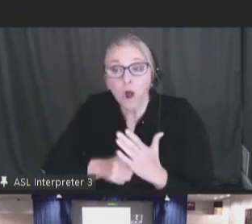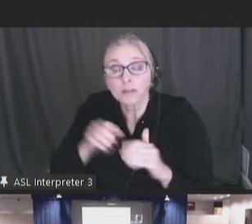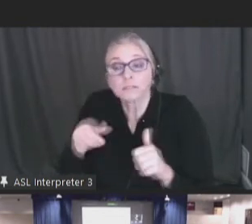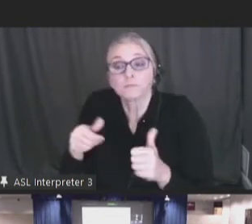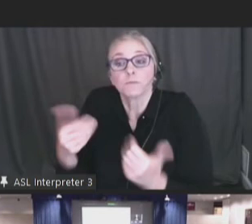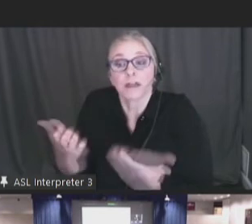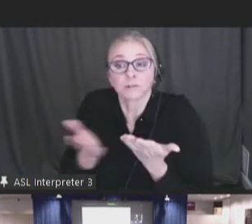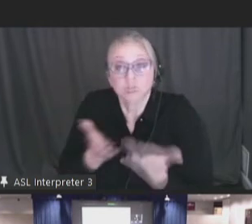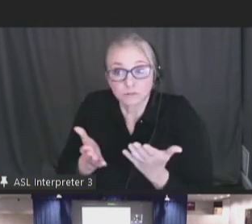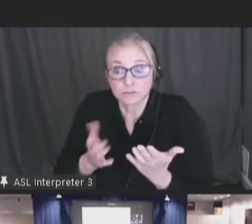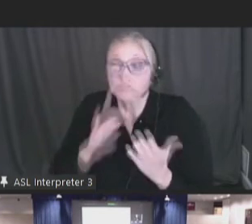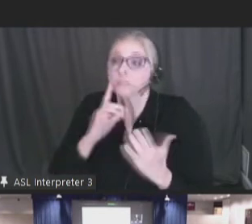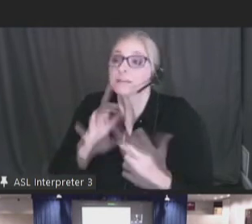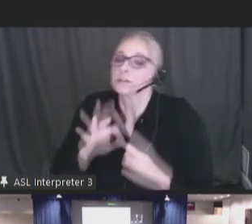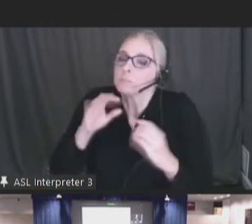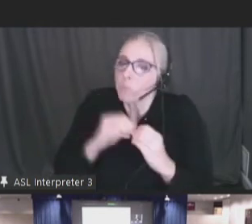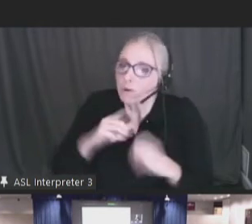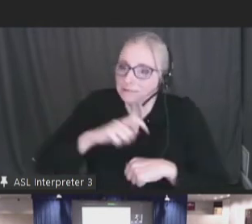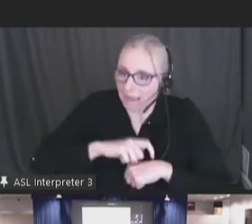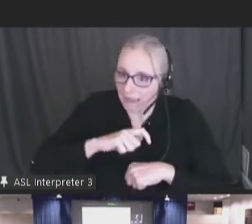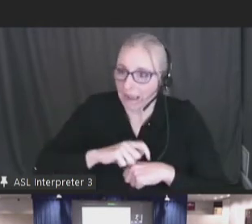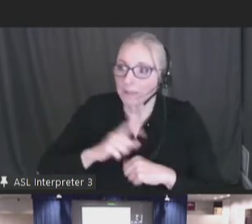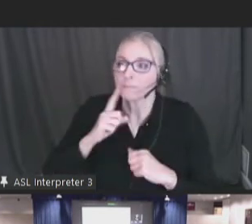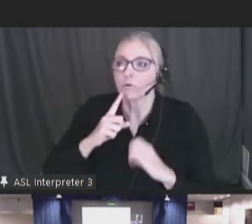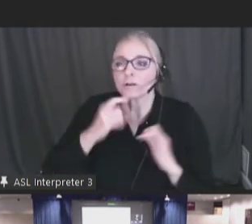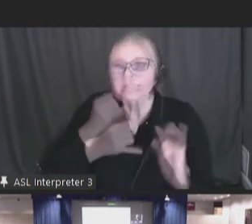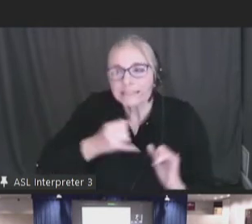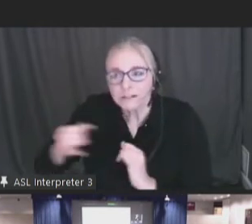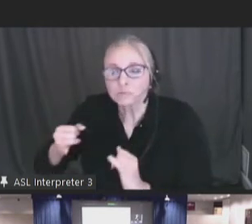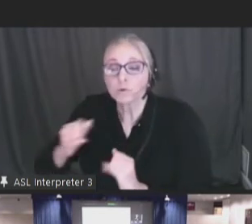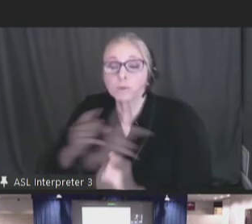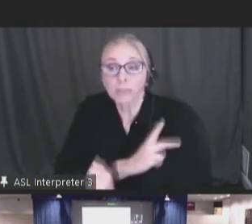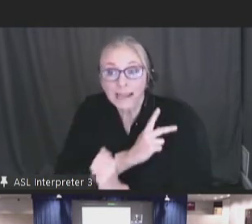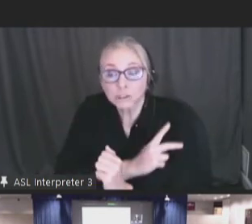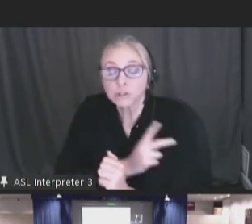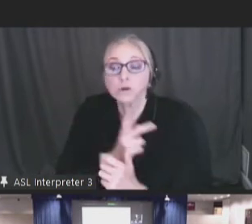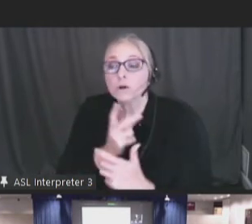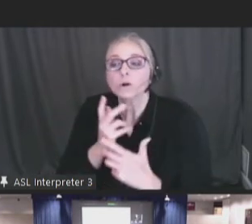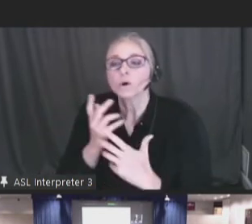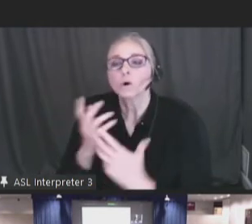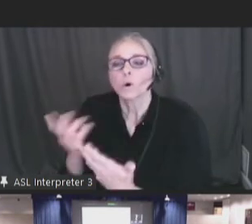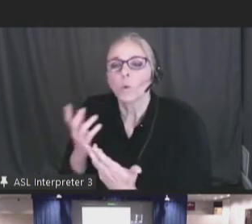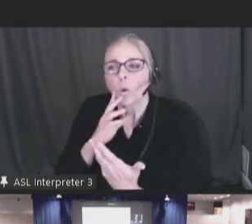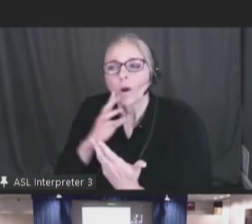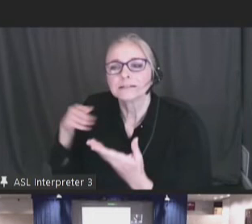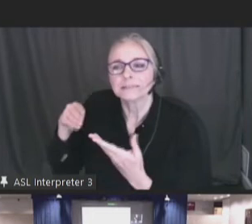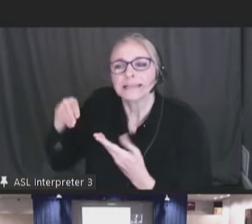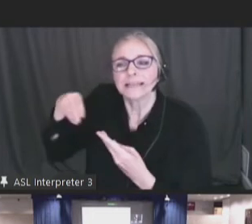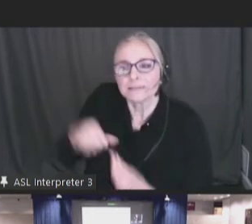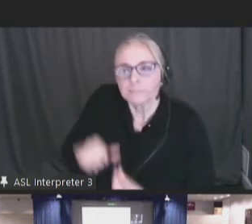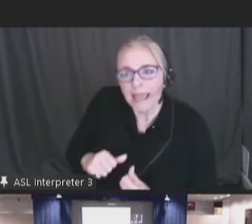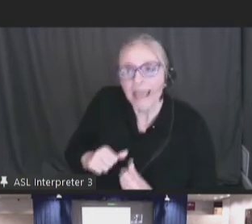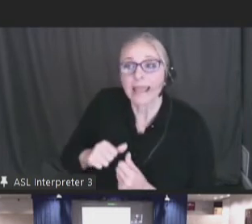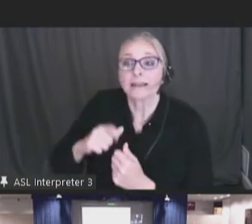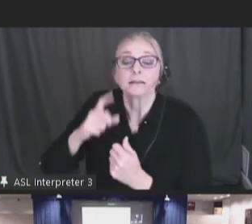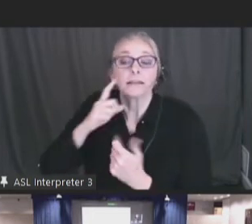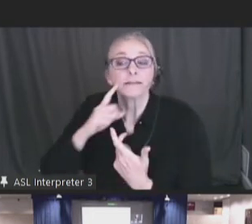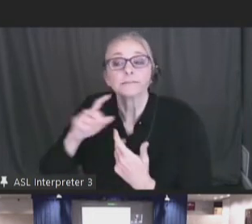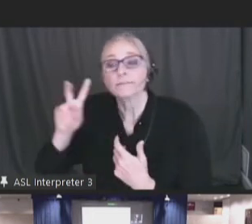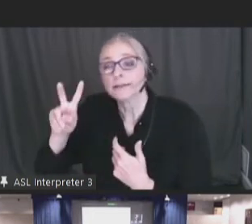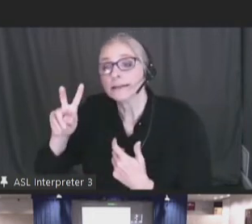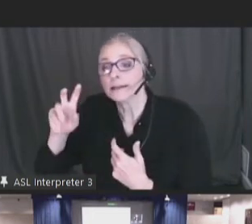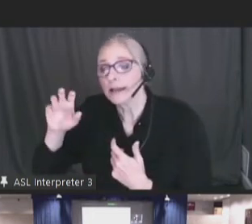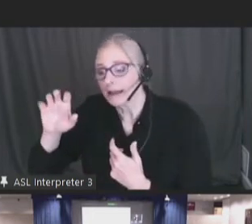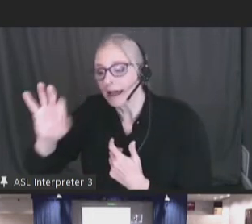services, especially if have to take more time with individual patients, what is being reimbursed? Because whether it's a VFC program